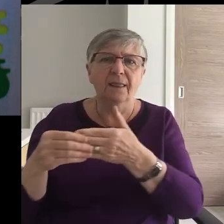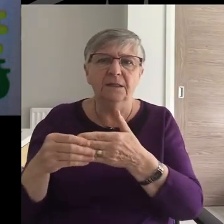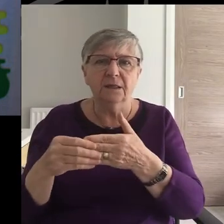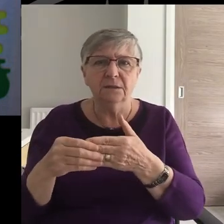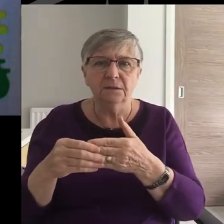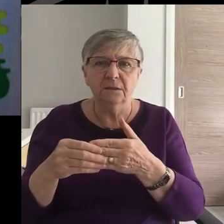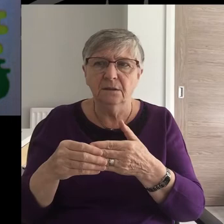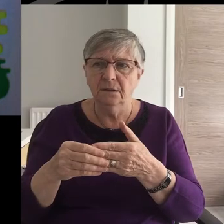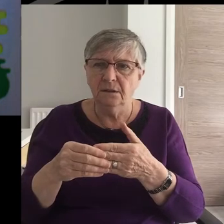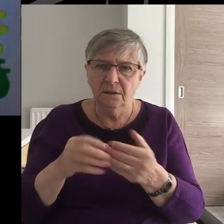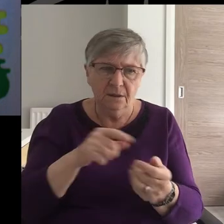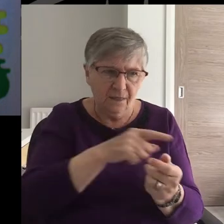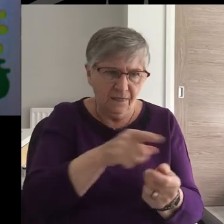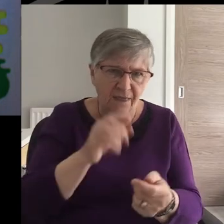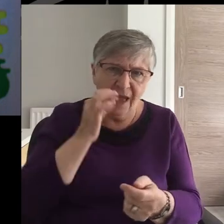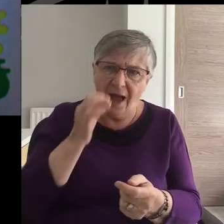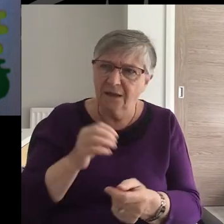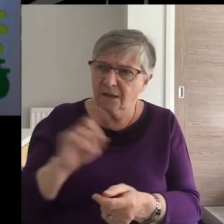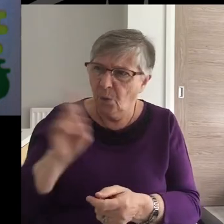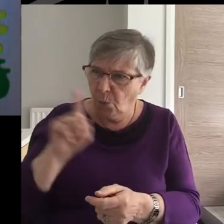what's the script, Phil?